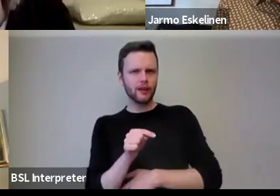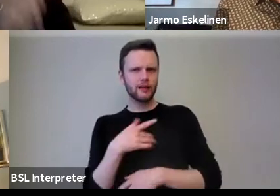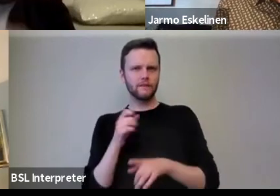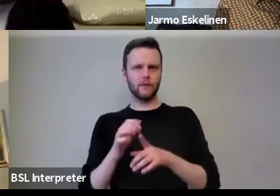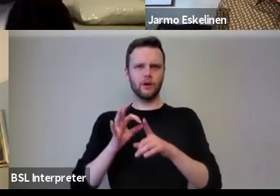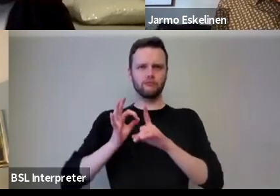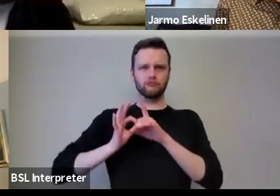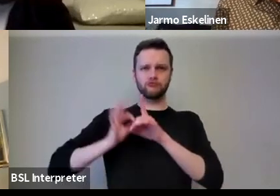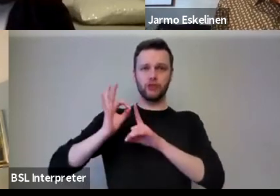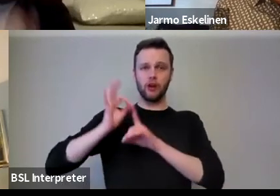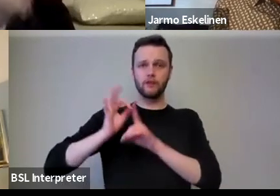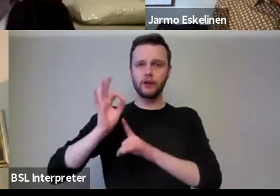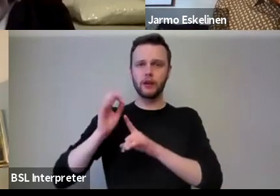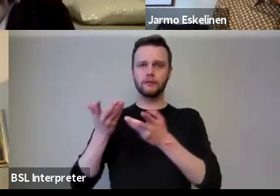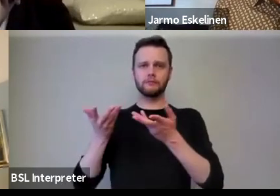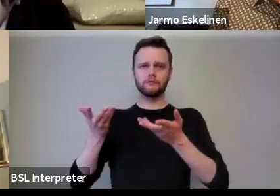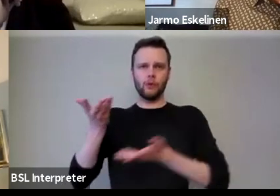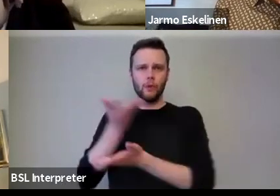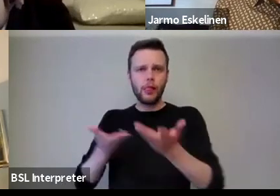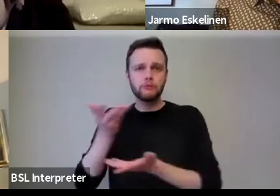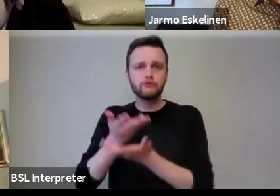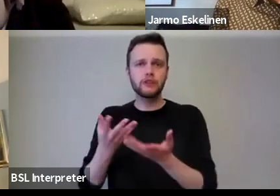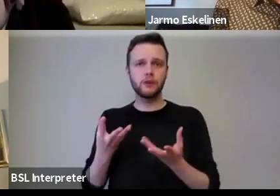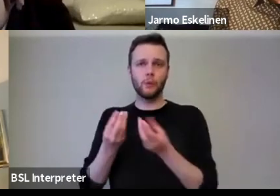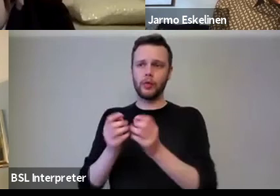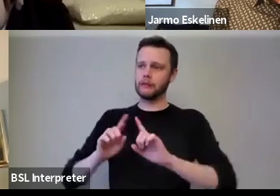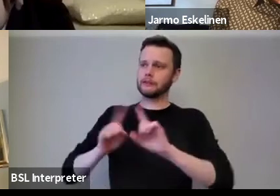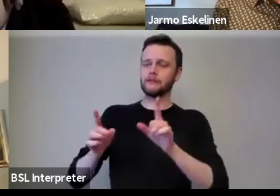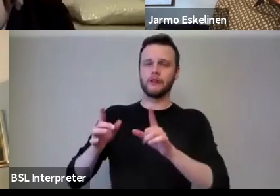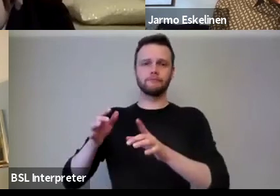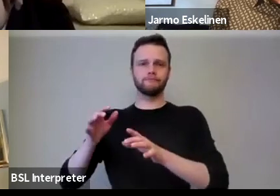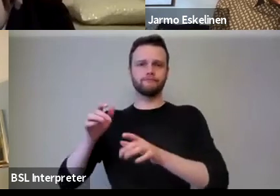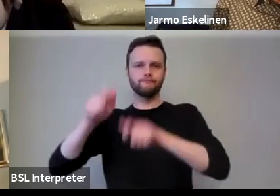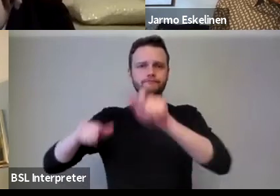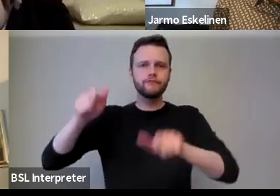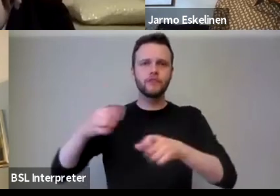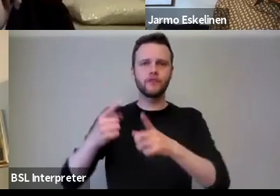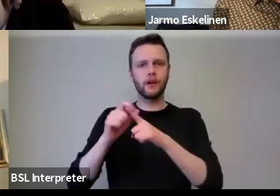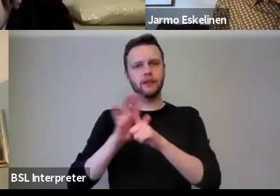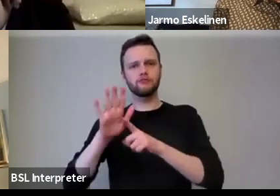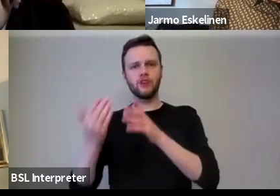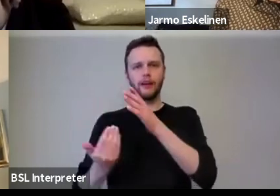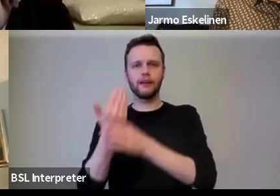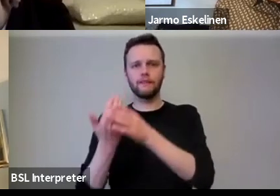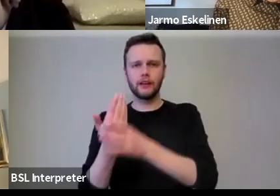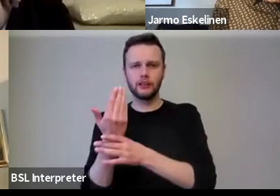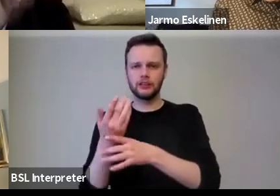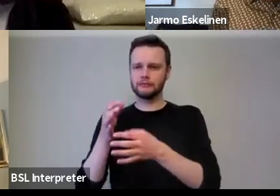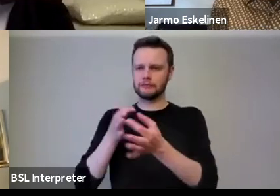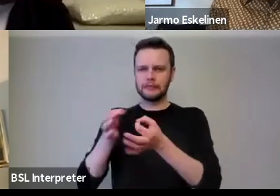recovery in collaboration with the different, uh, actors of the Edinburgh innovation, innovation ecosystem.